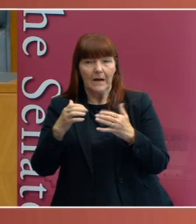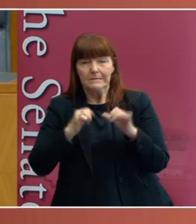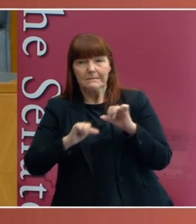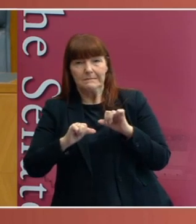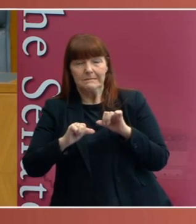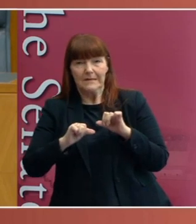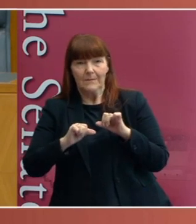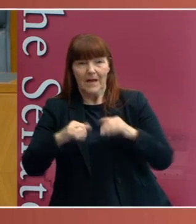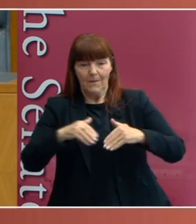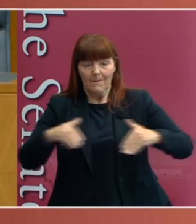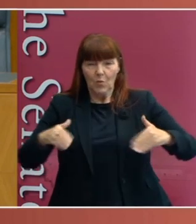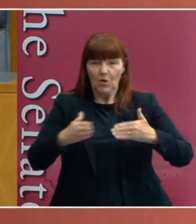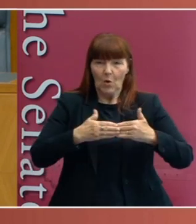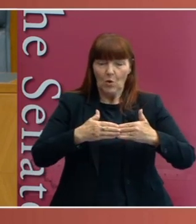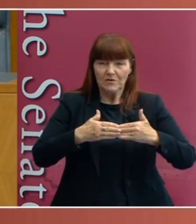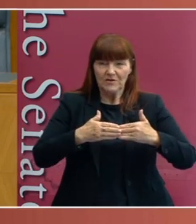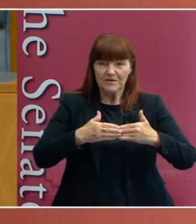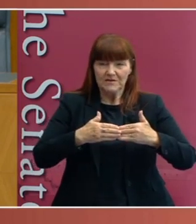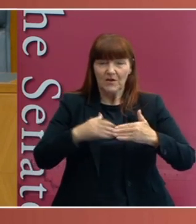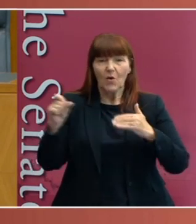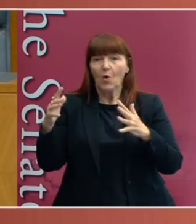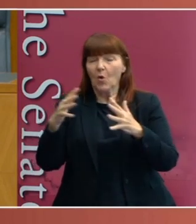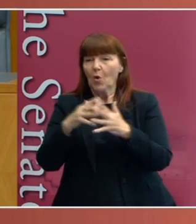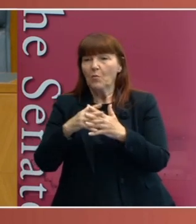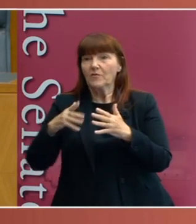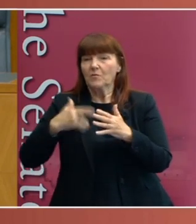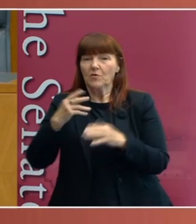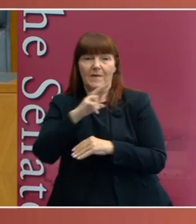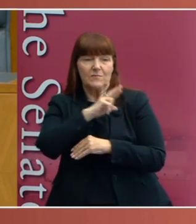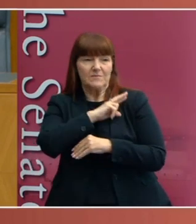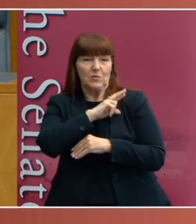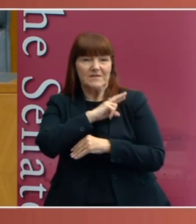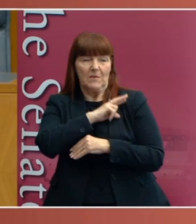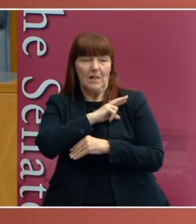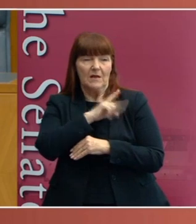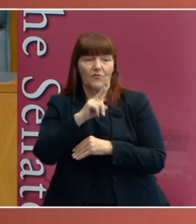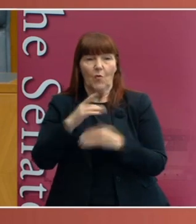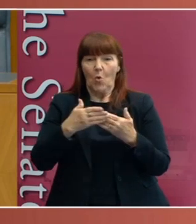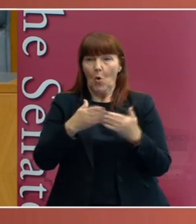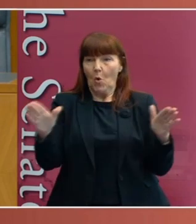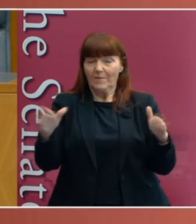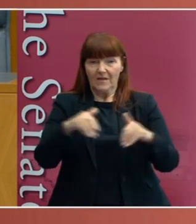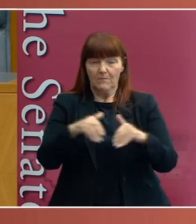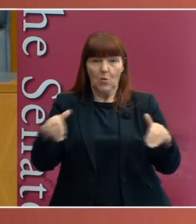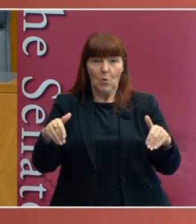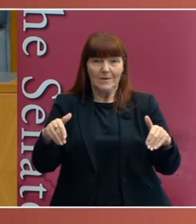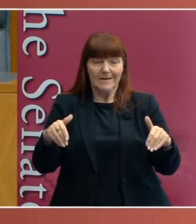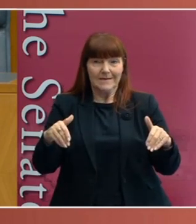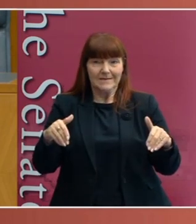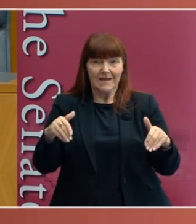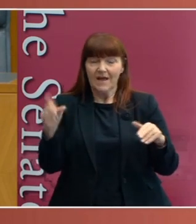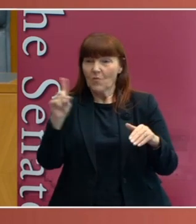actually then being responsible for the consequences of opening up state borders if those consequences meant